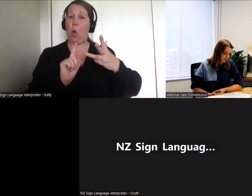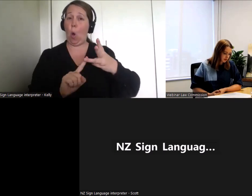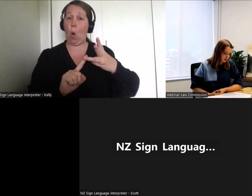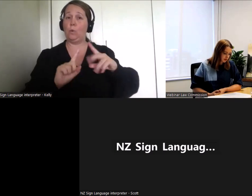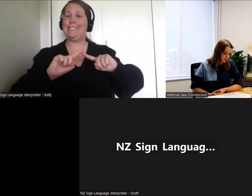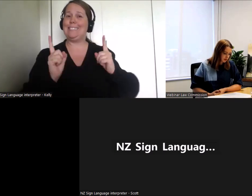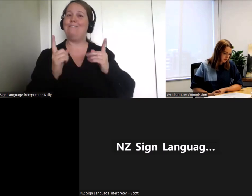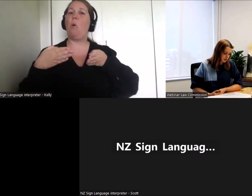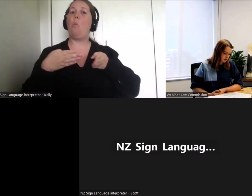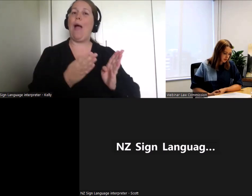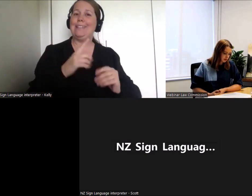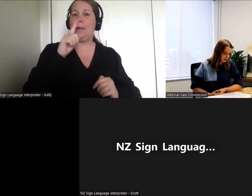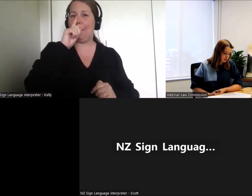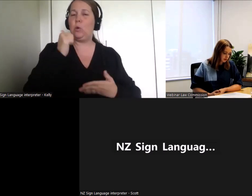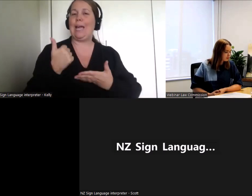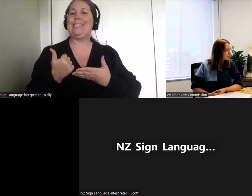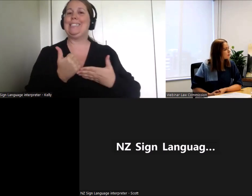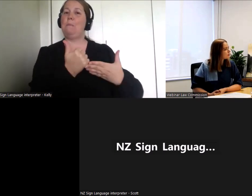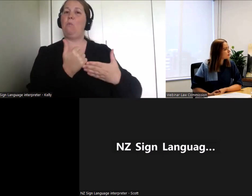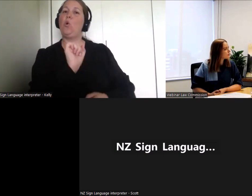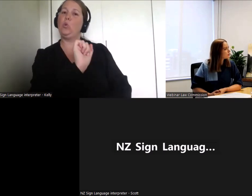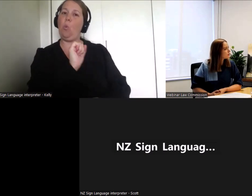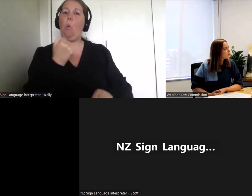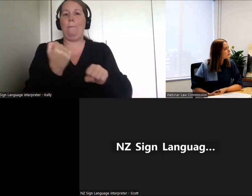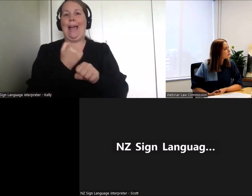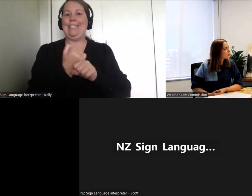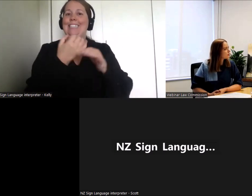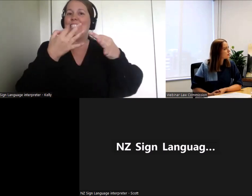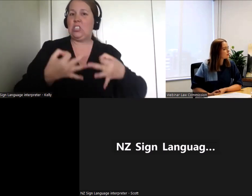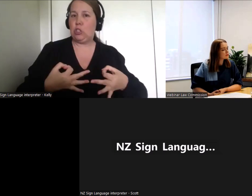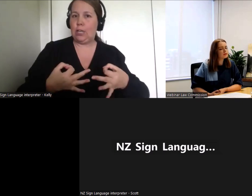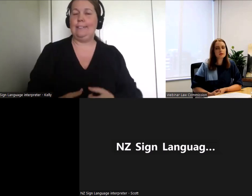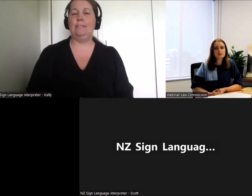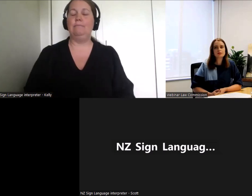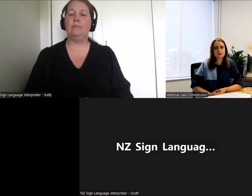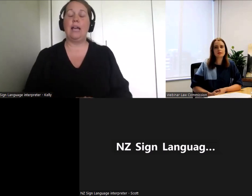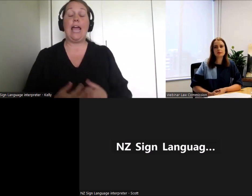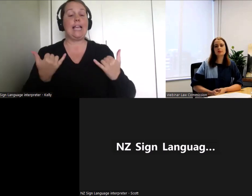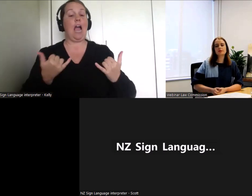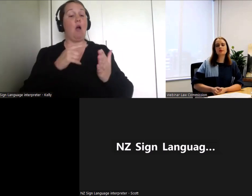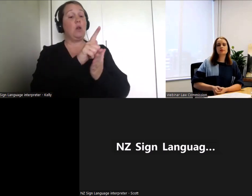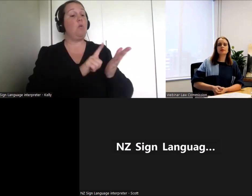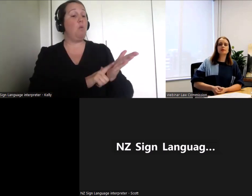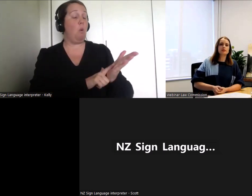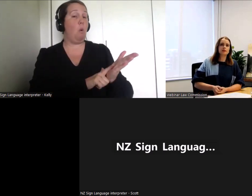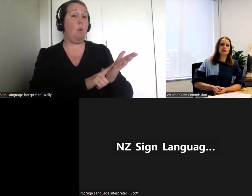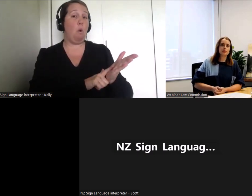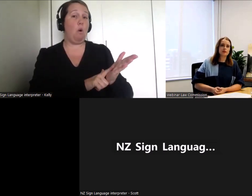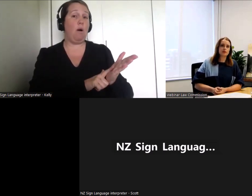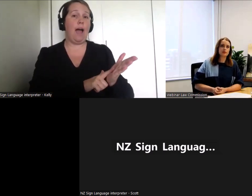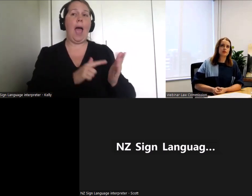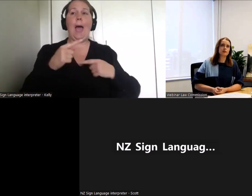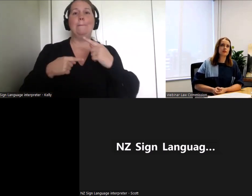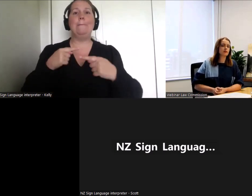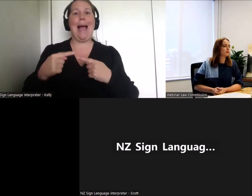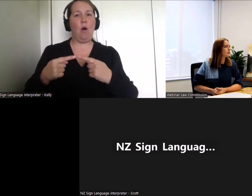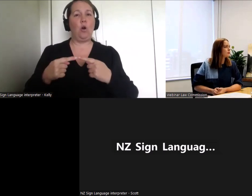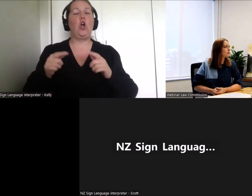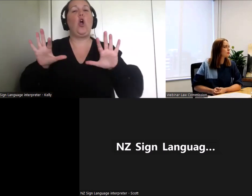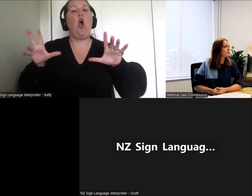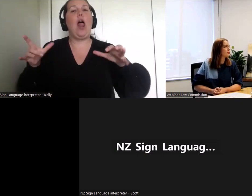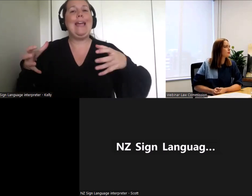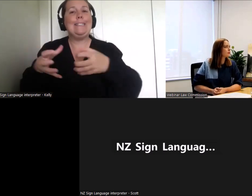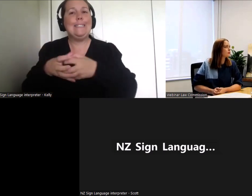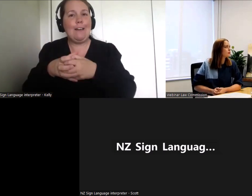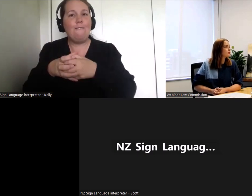Some of them aren't reflected in the current law, in particular the idea of collective decision making and so we're very